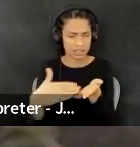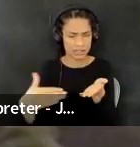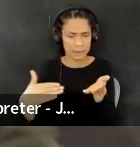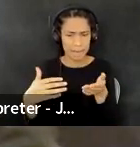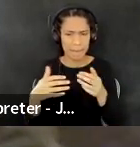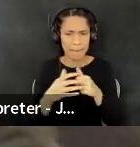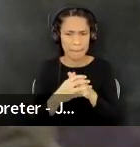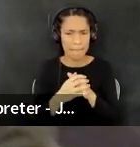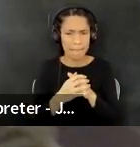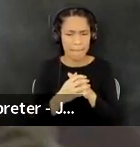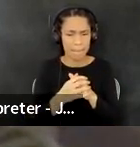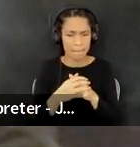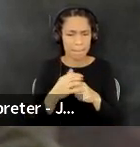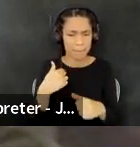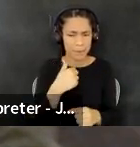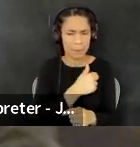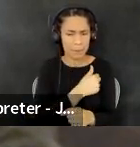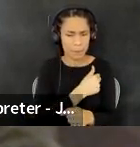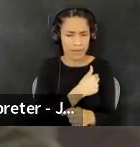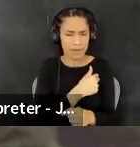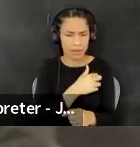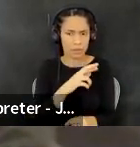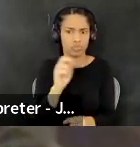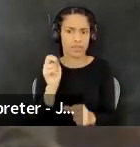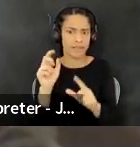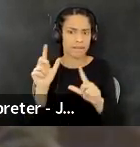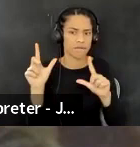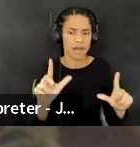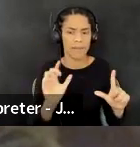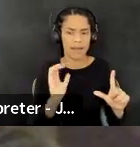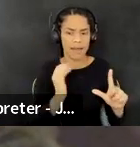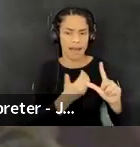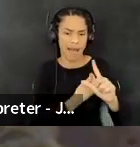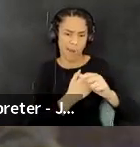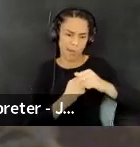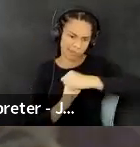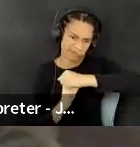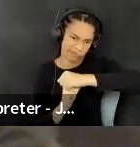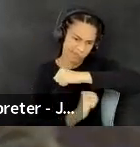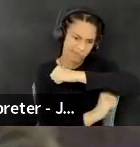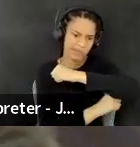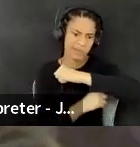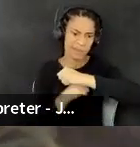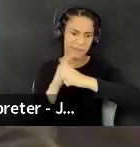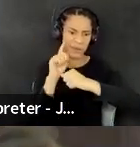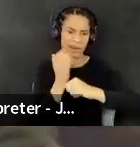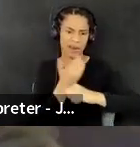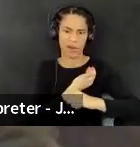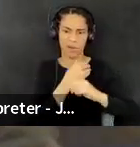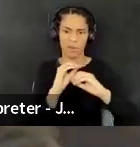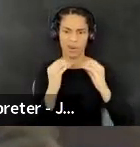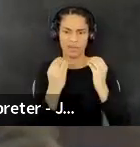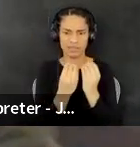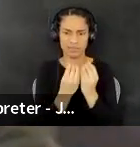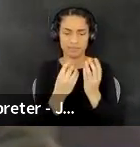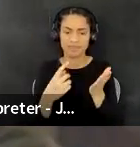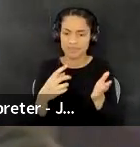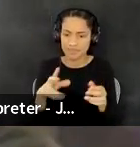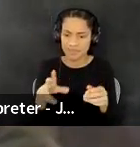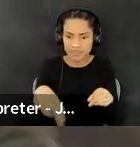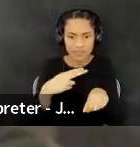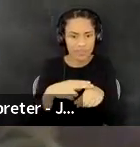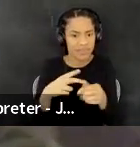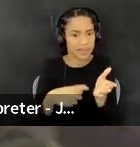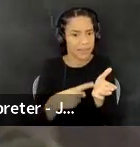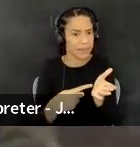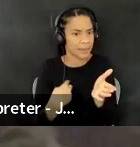we're, so that we're reframing the very, you know, the core of our institutions. Sometimes we need to, we absolutely need to resource this work in an